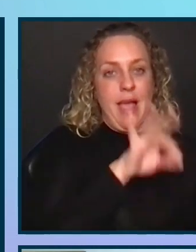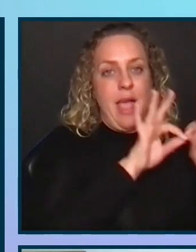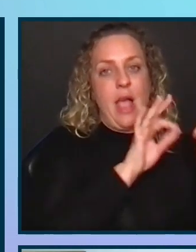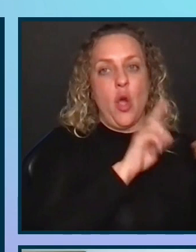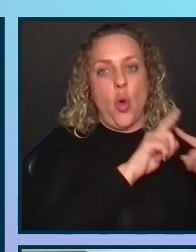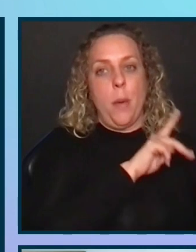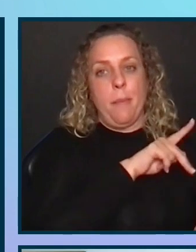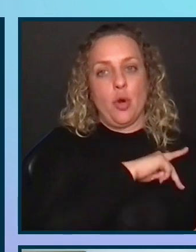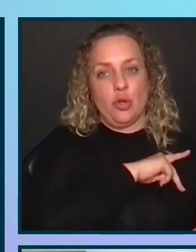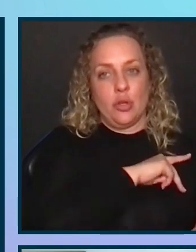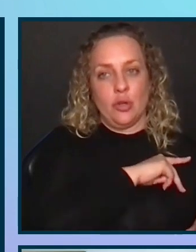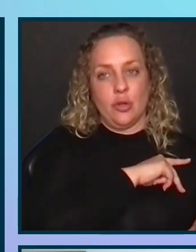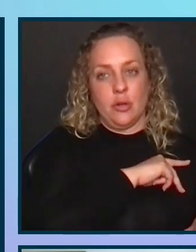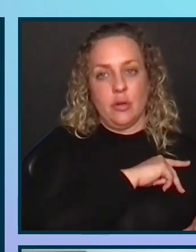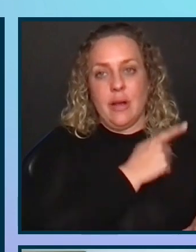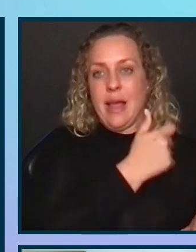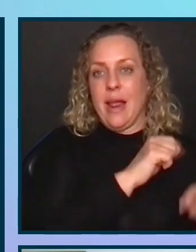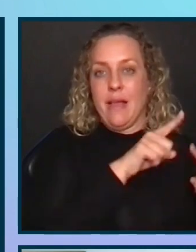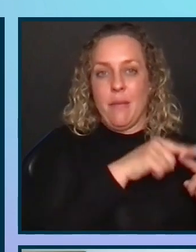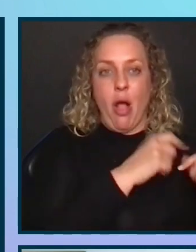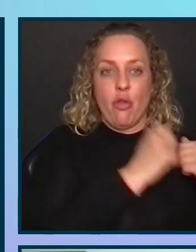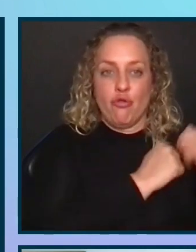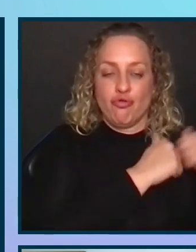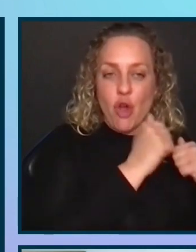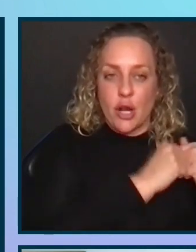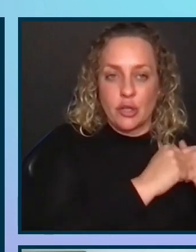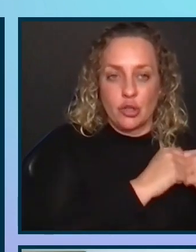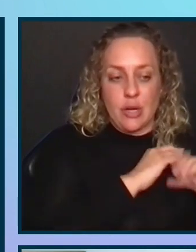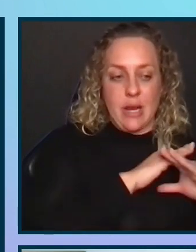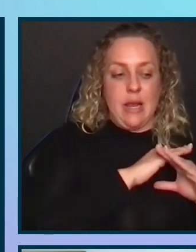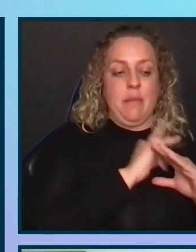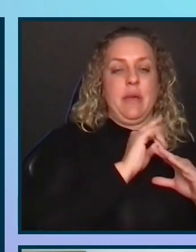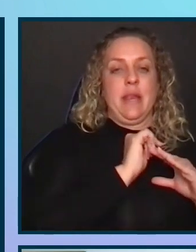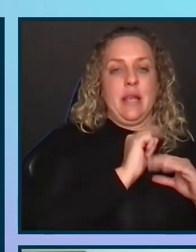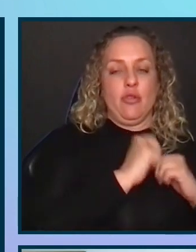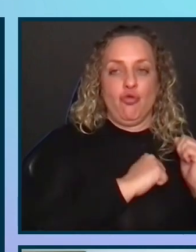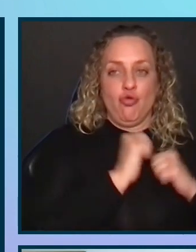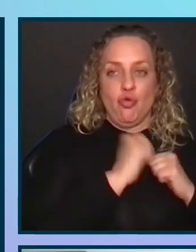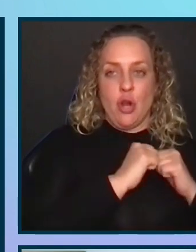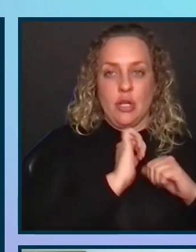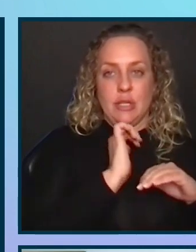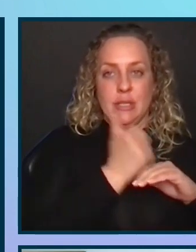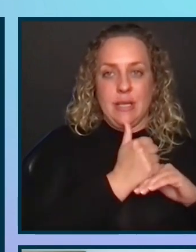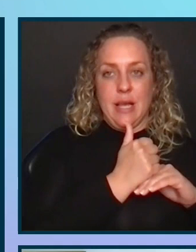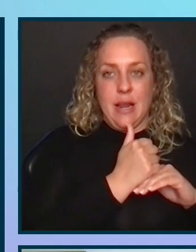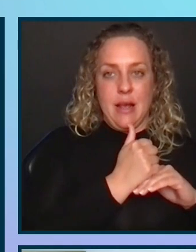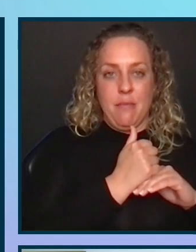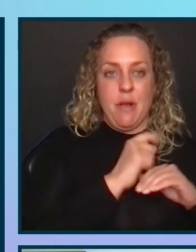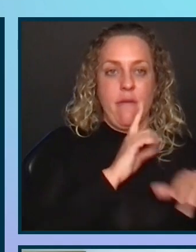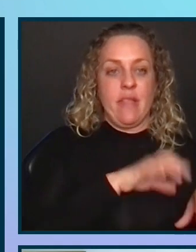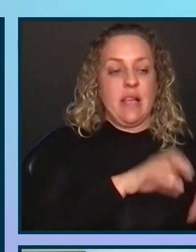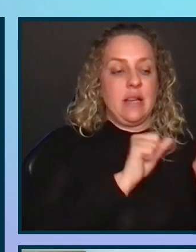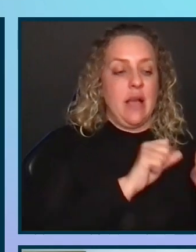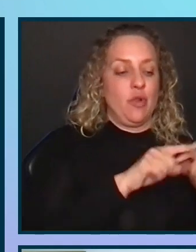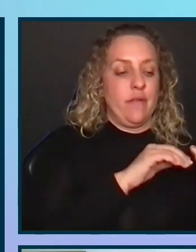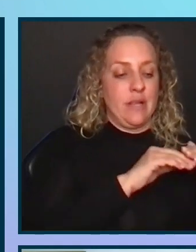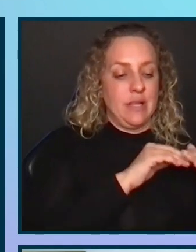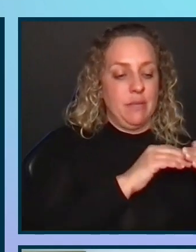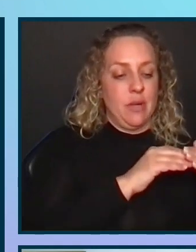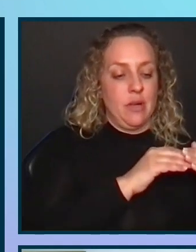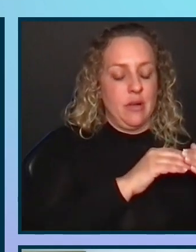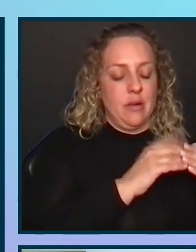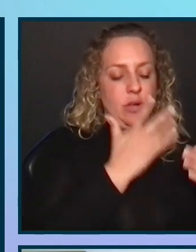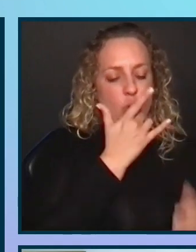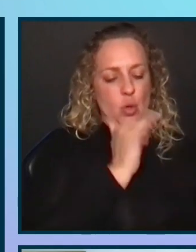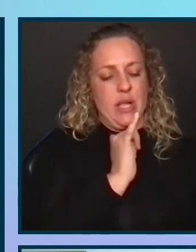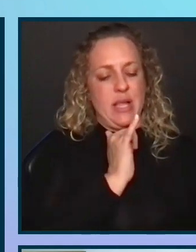personal value? Is there anything about the structure that might inhibit it? Did the structure of the adoption of accessibility make look